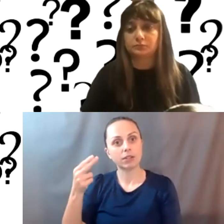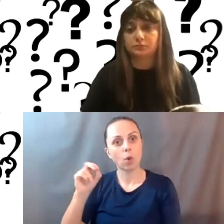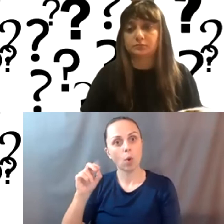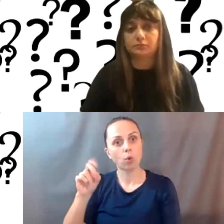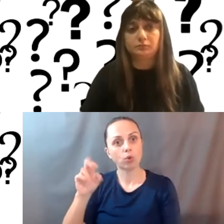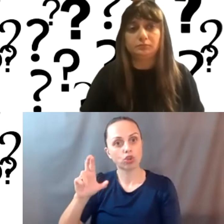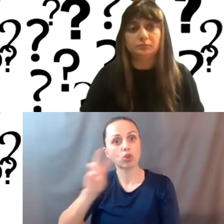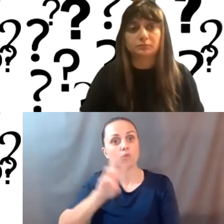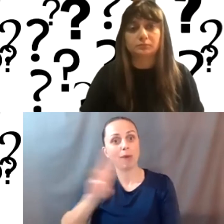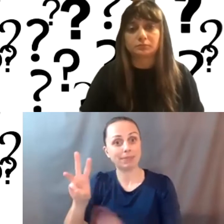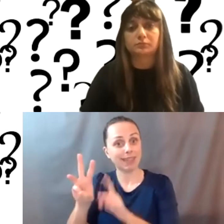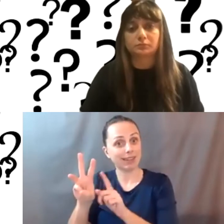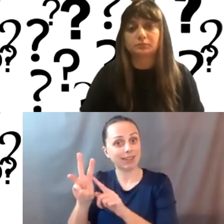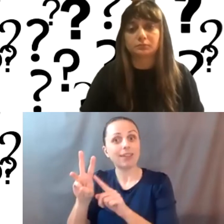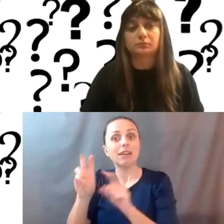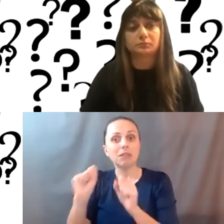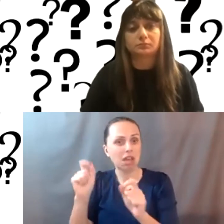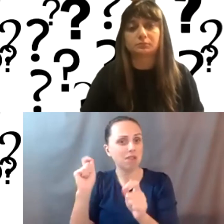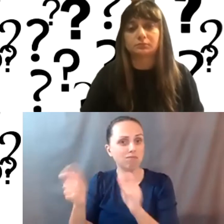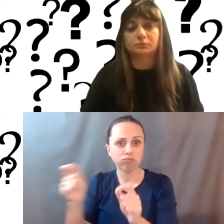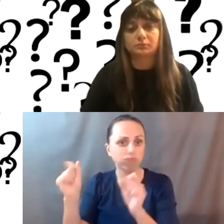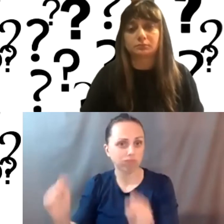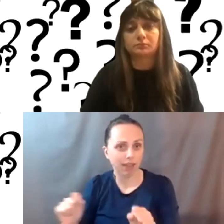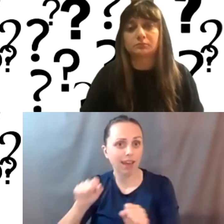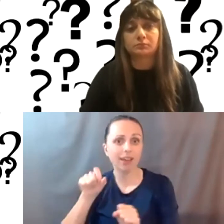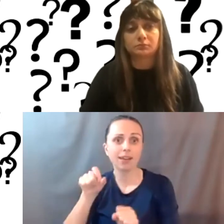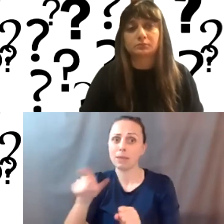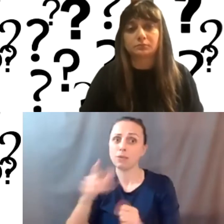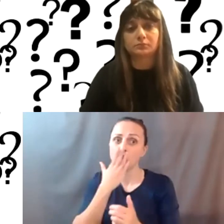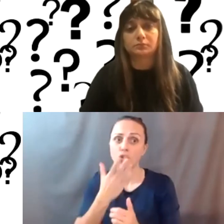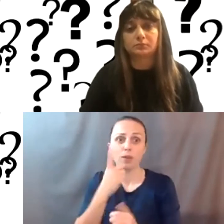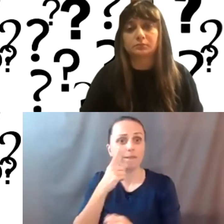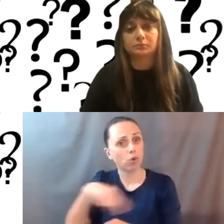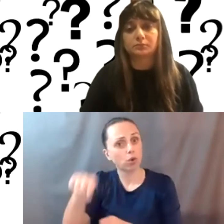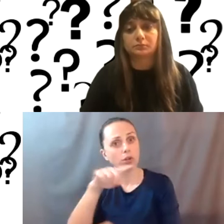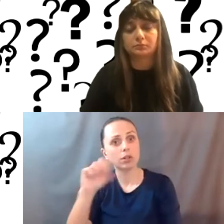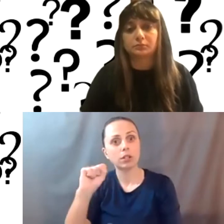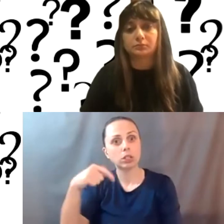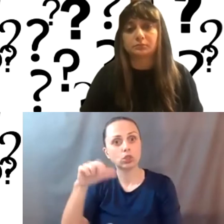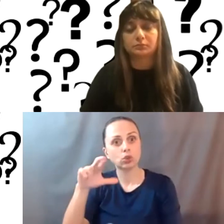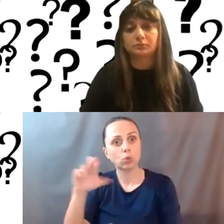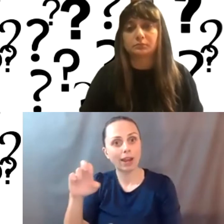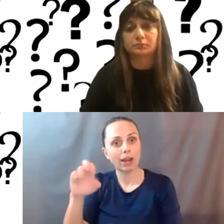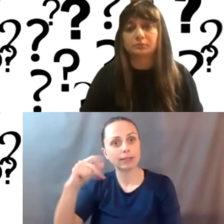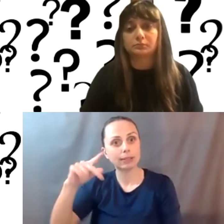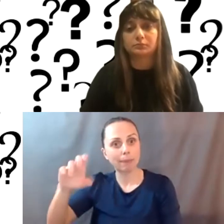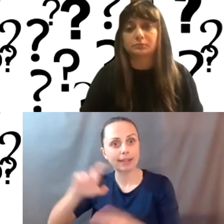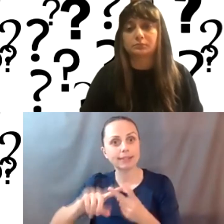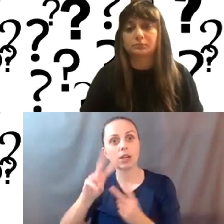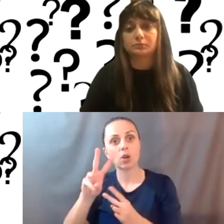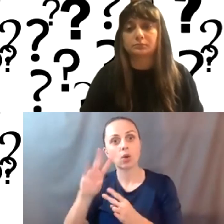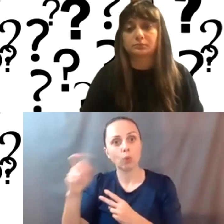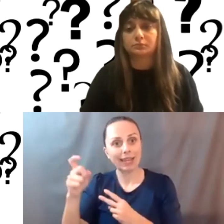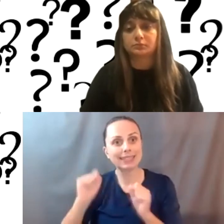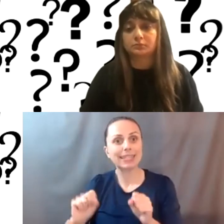you know, it can be spun up quite quickly. This might be a good place for, you know, Squarespace or Wix, and you can use like a really